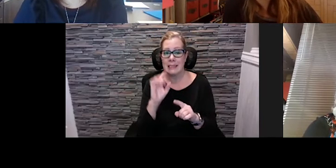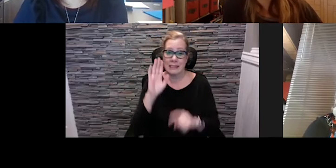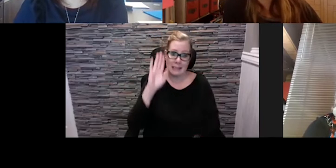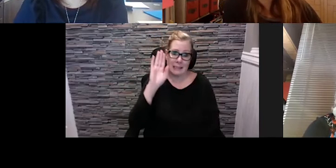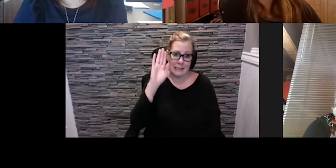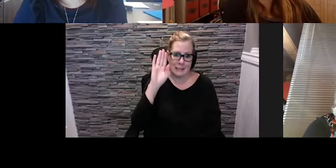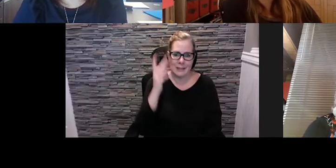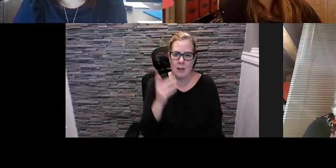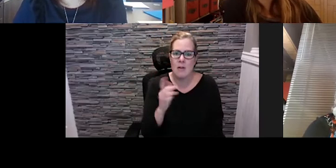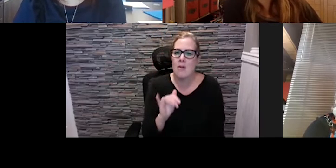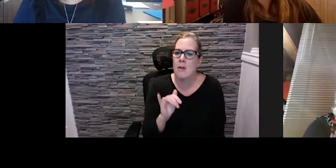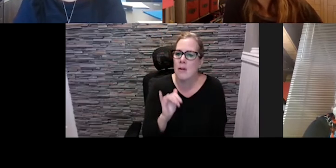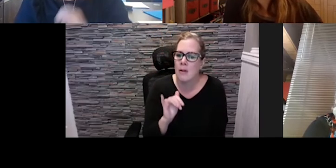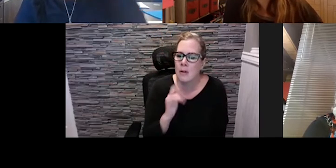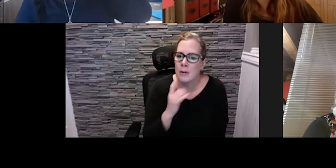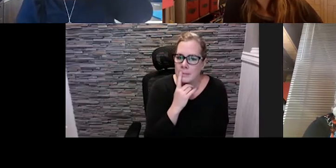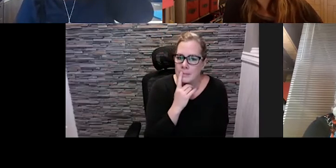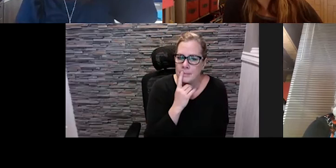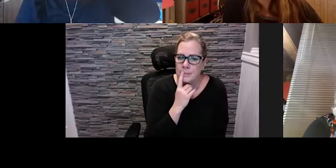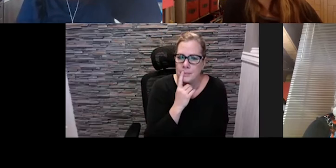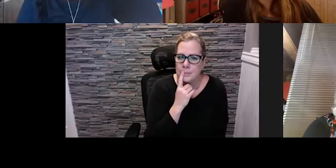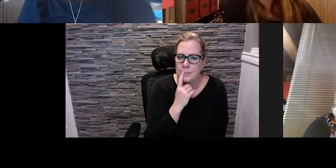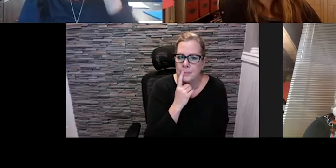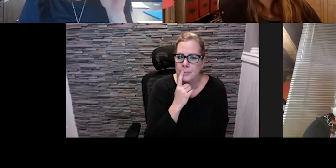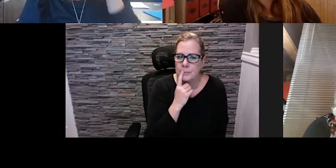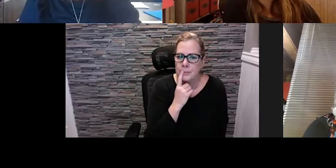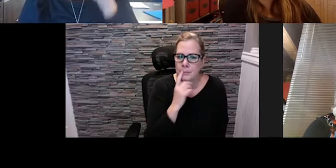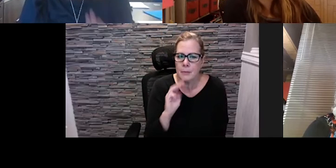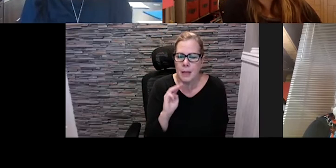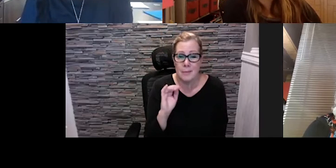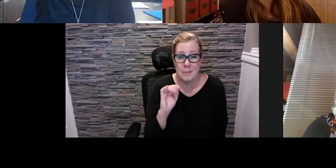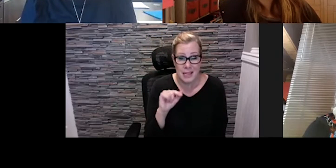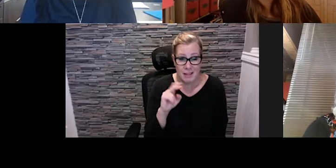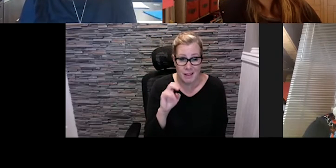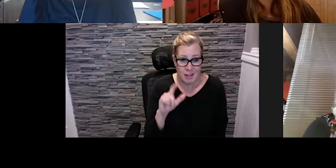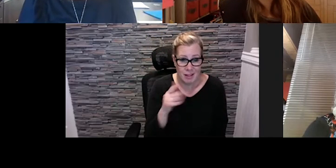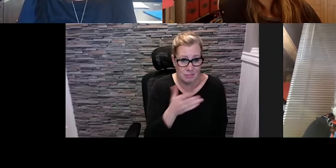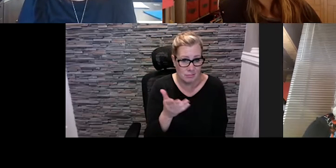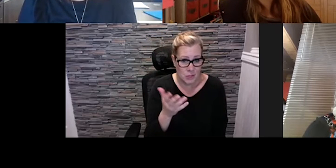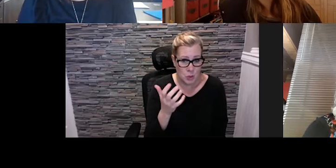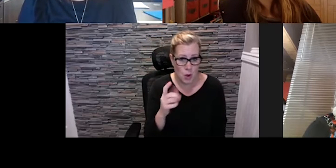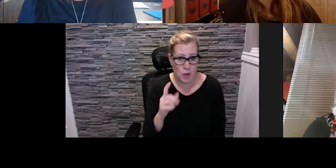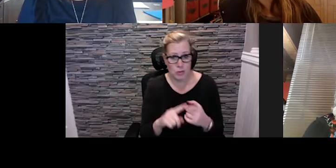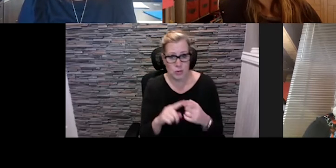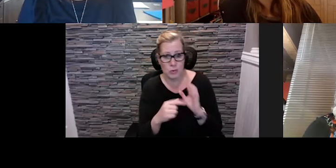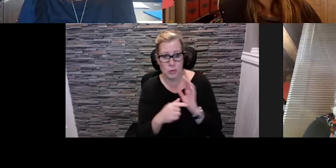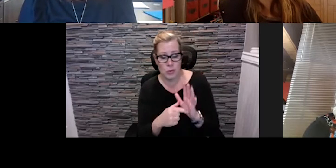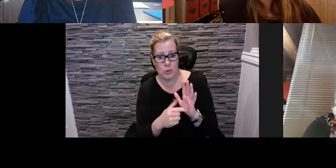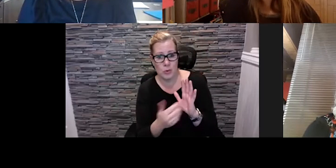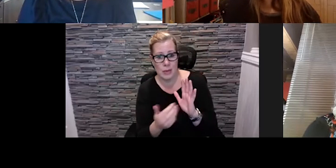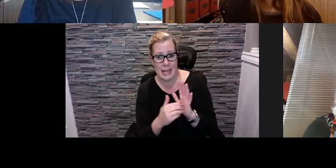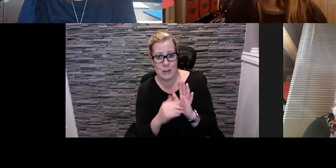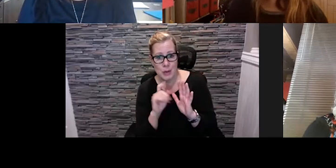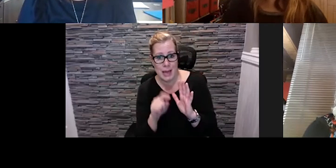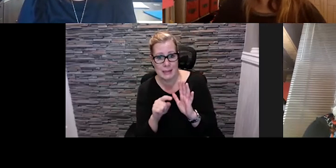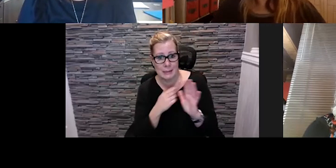okay um do you know miguel do you want to uh do you want to come on screen and uh ask your